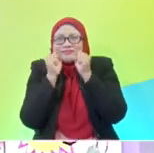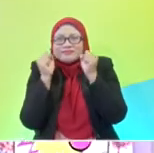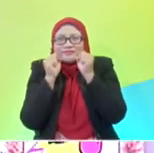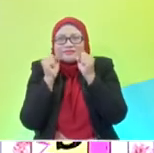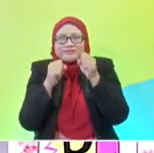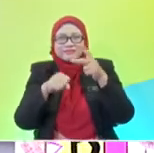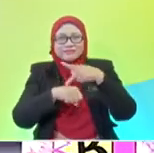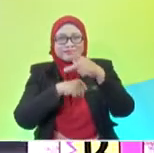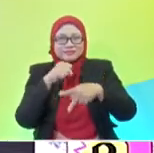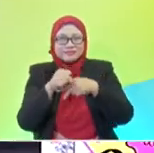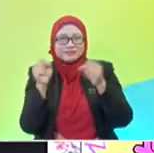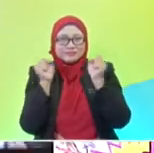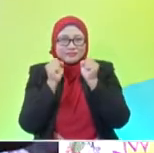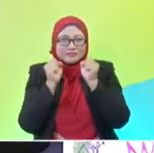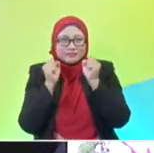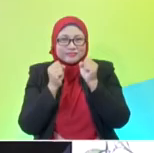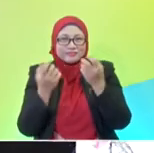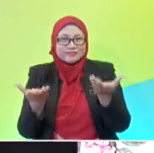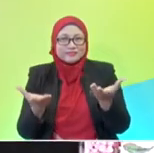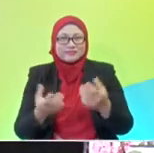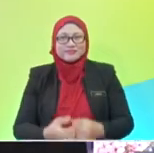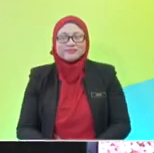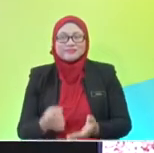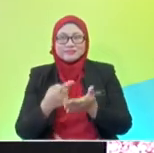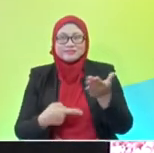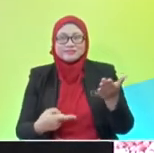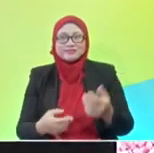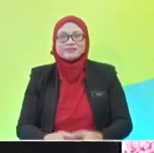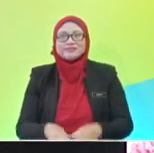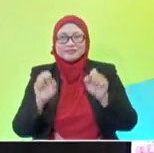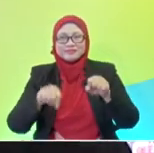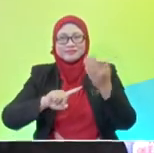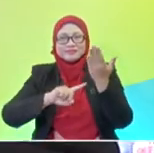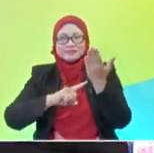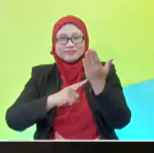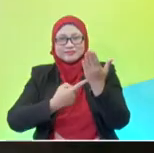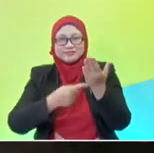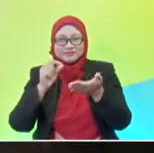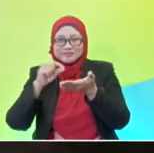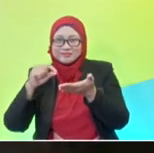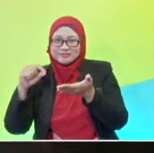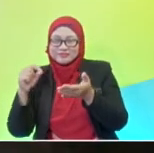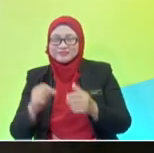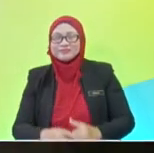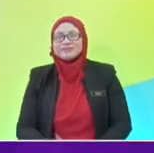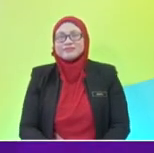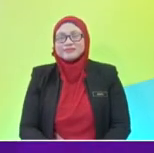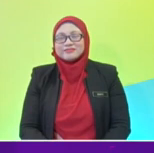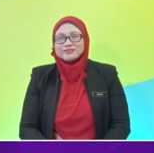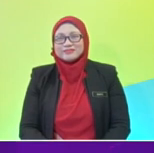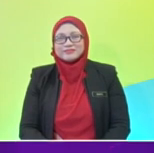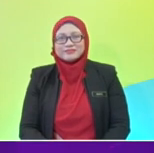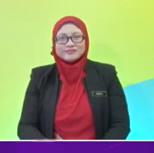Okay. Alright, Akasha, the coldest. You can start doing your lyrics now, yeah? start writing lyrics. Okay, third one, Ashwita. Ashwita.